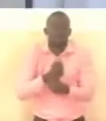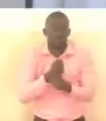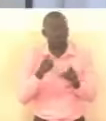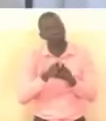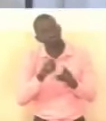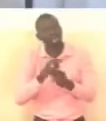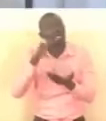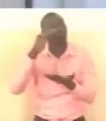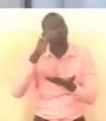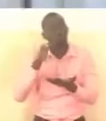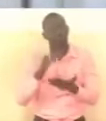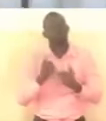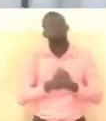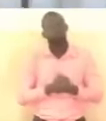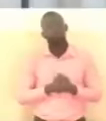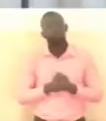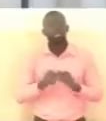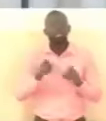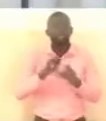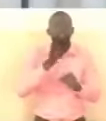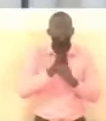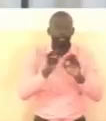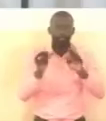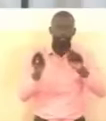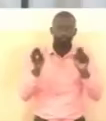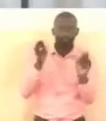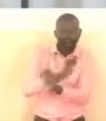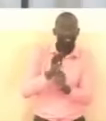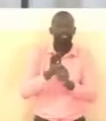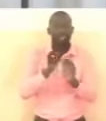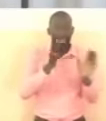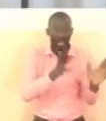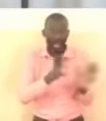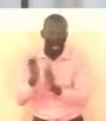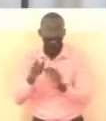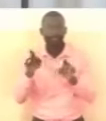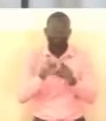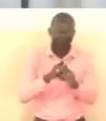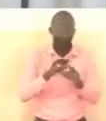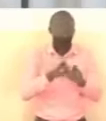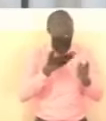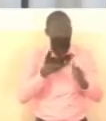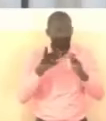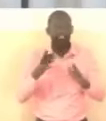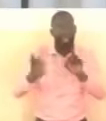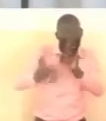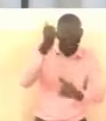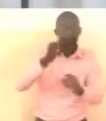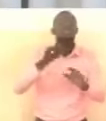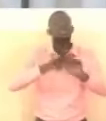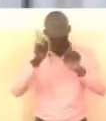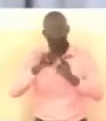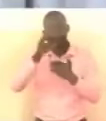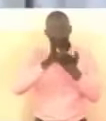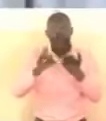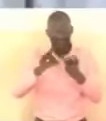rates the may six arrangements also retarded the attainment of key policy and program targets